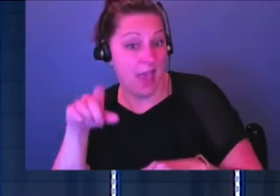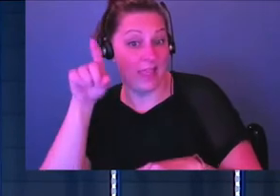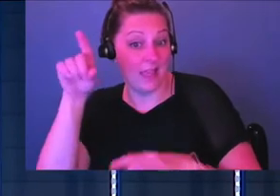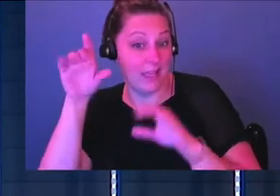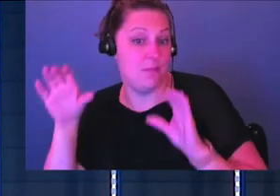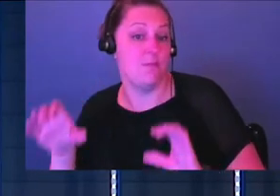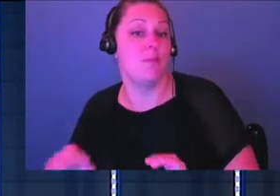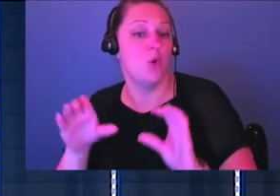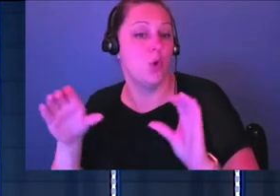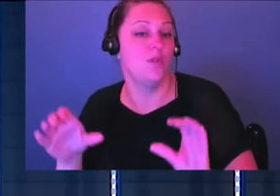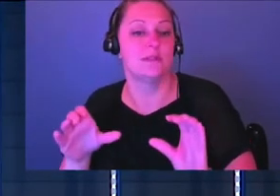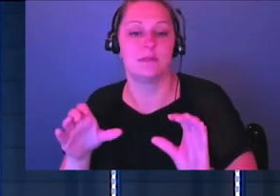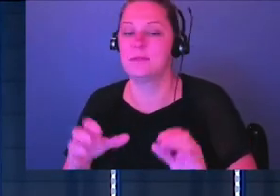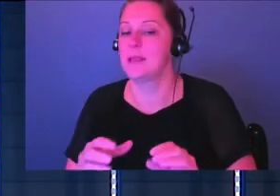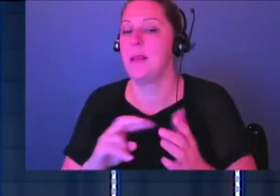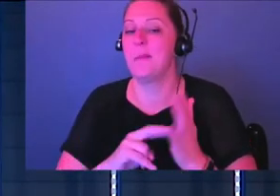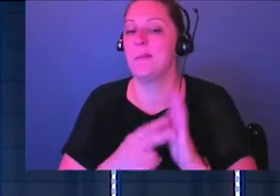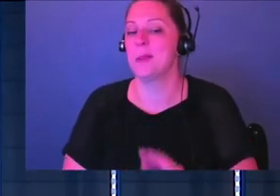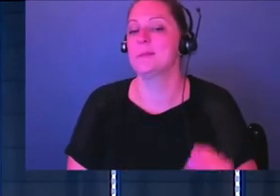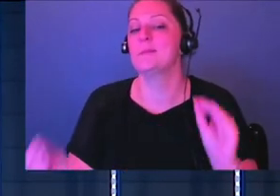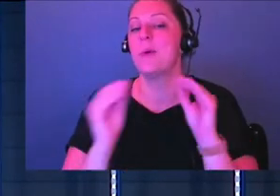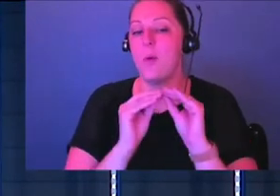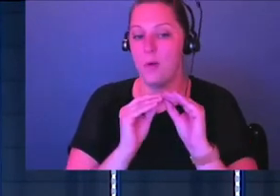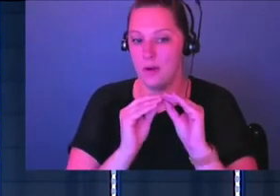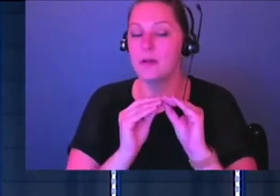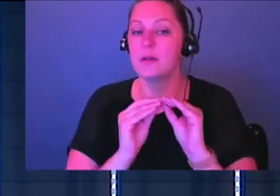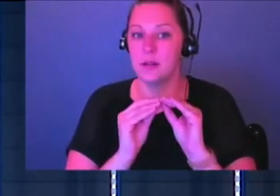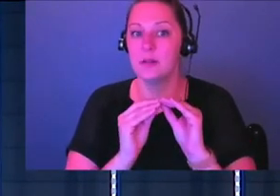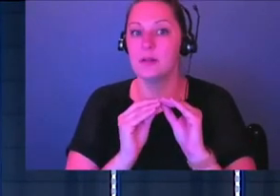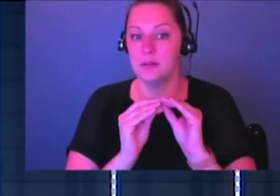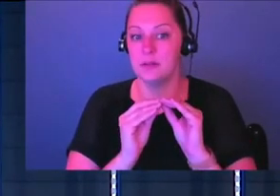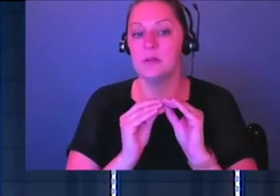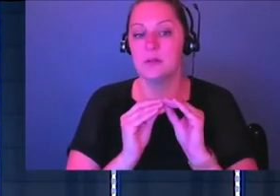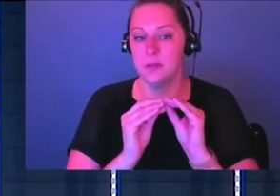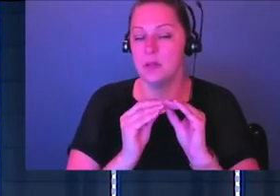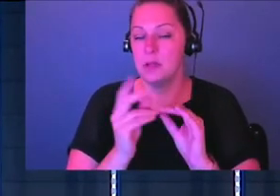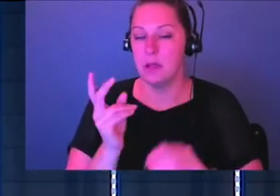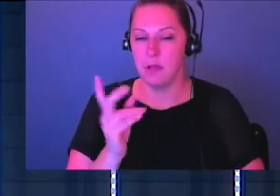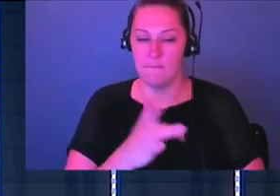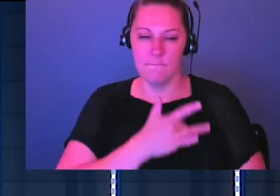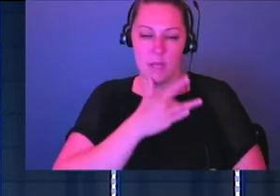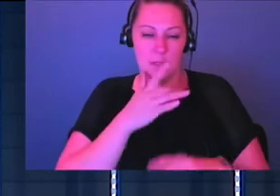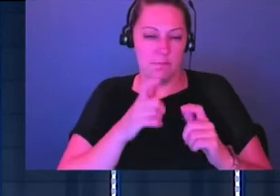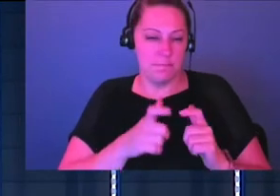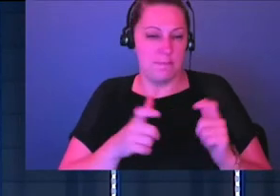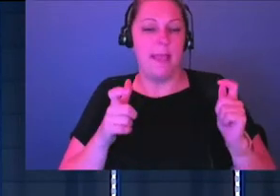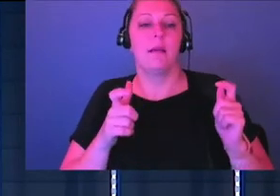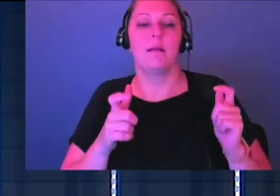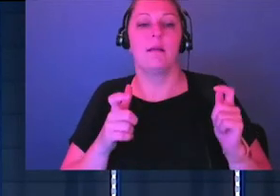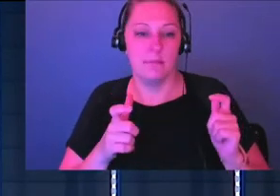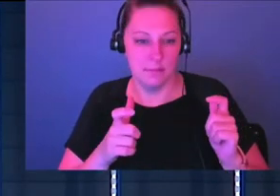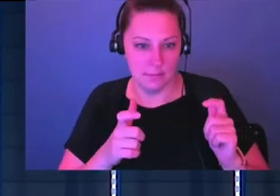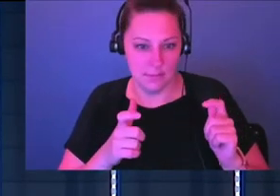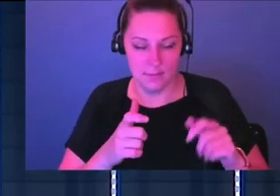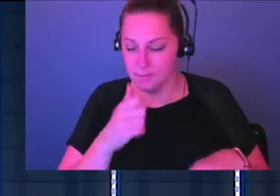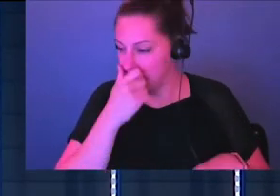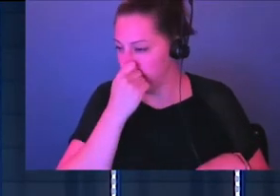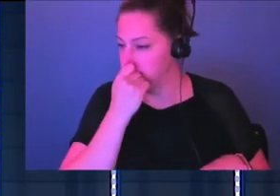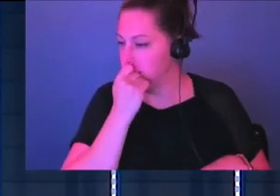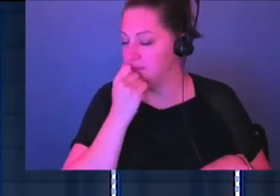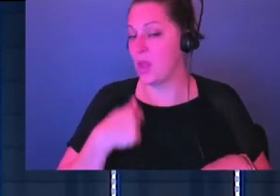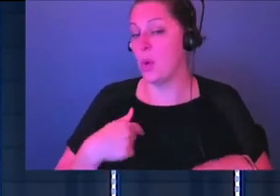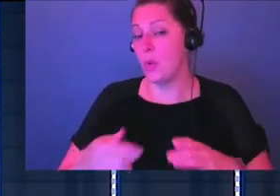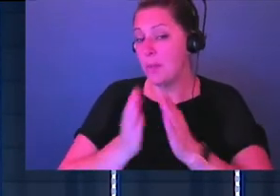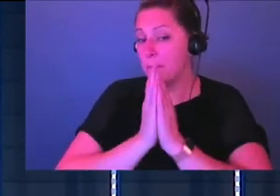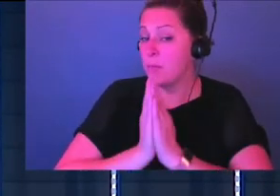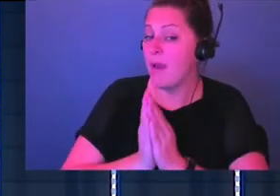moves, it means even so much more. When he moves, we see it as such a bigger deal. Because I don't know about y'all, but sometimes we, you we pray for things, we ask